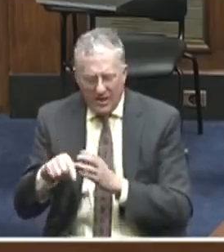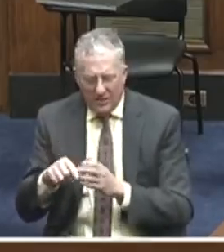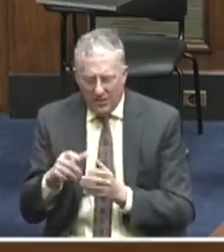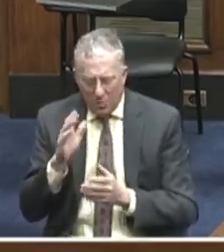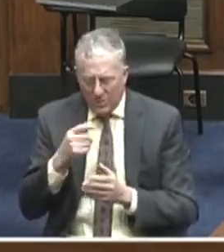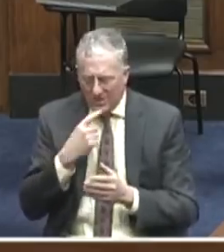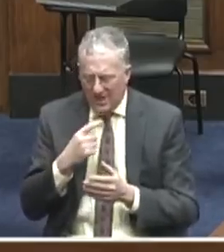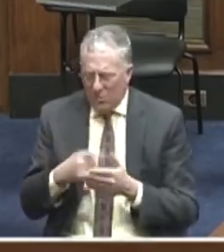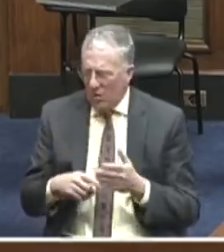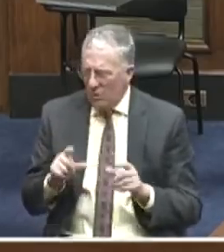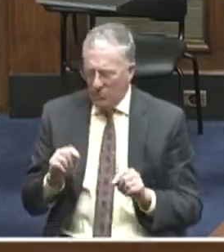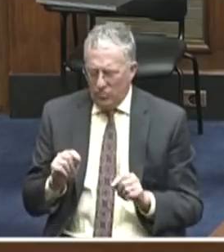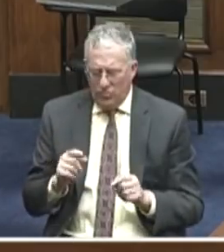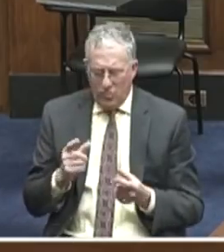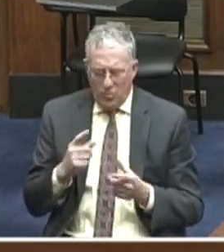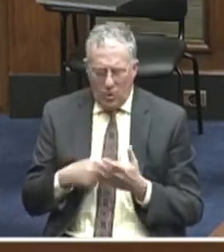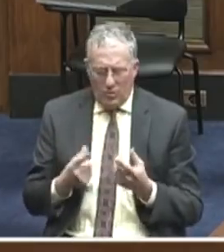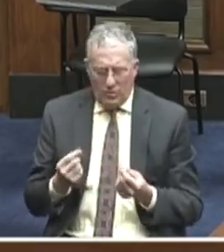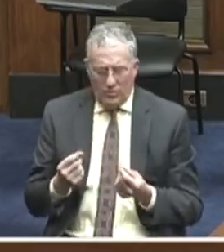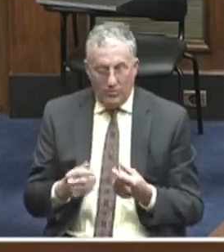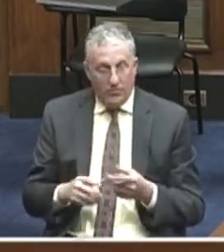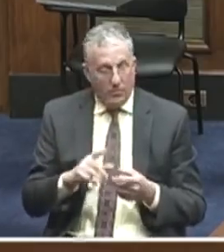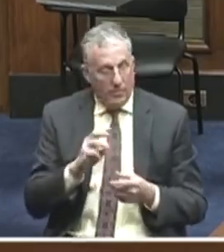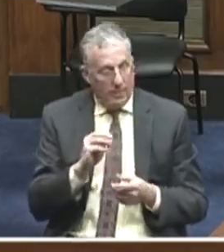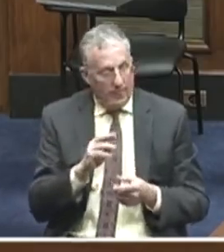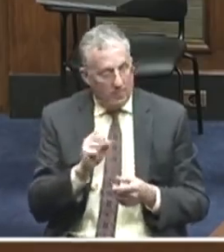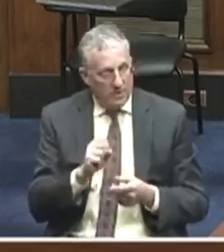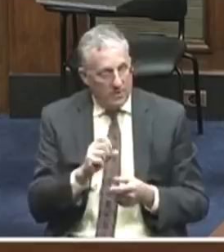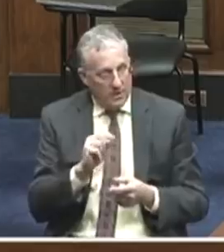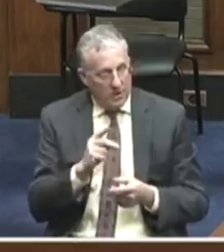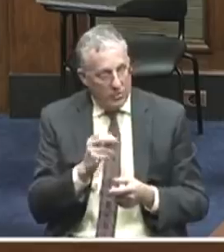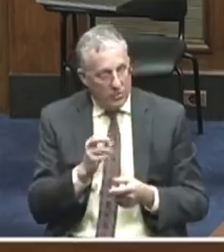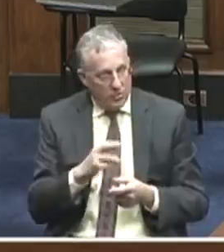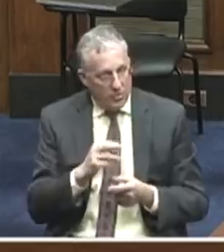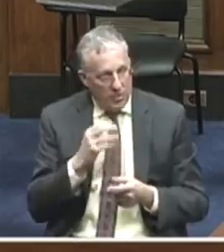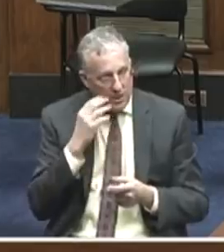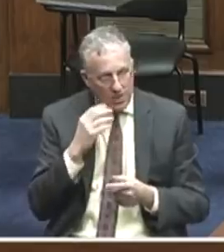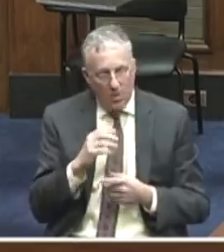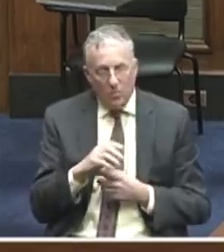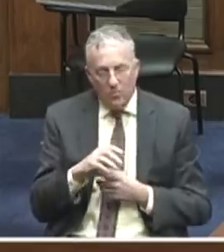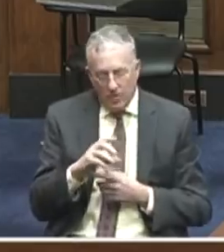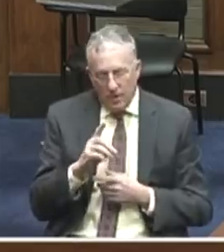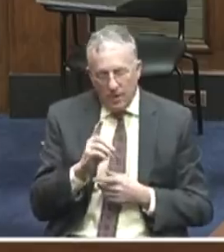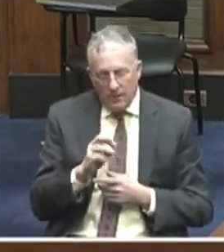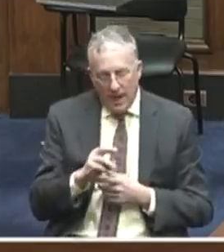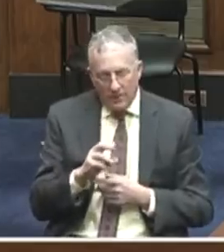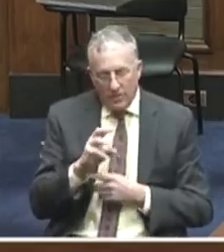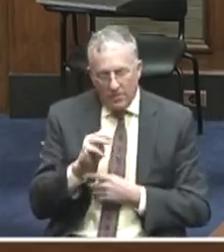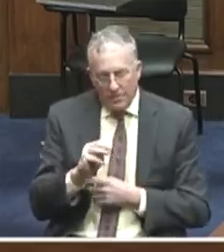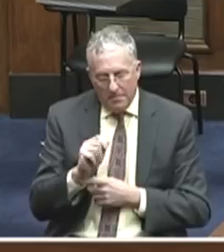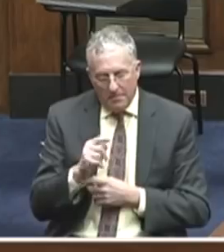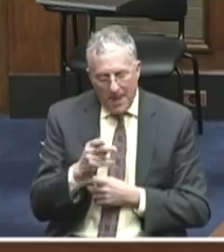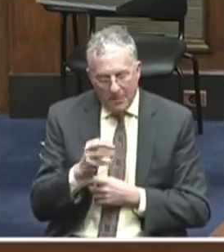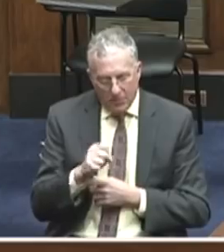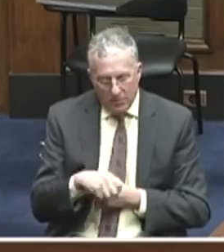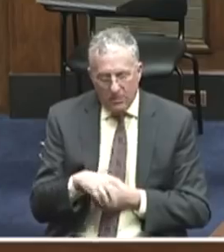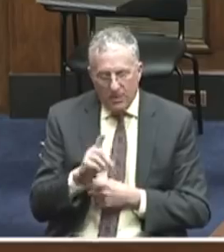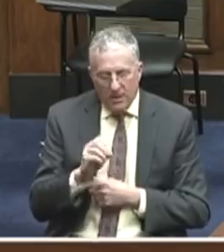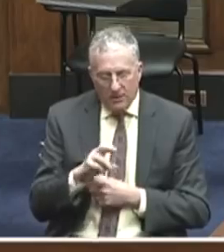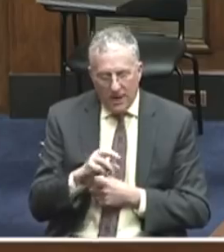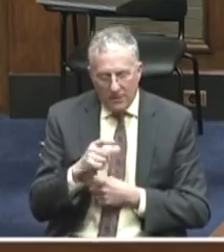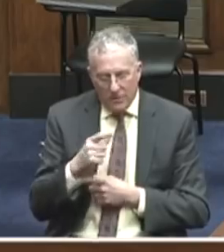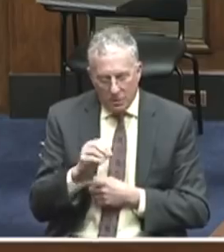Mrs. Turner, I know the gentleman, Dr. Merrill Matthews, well. I know the gentleman, Dr. John Goodman,